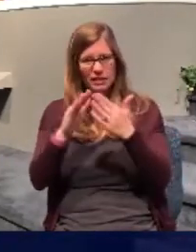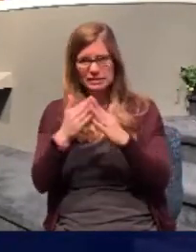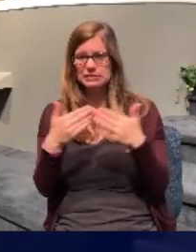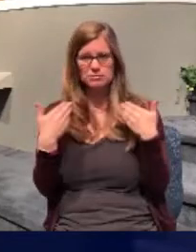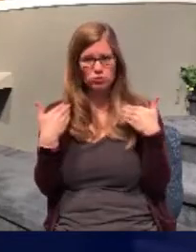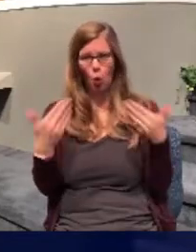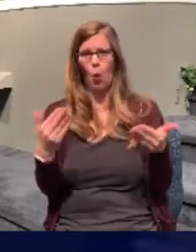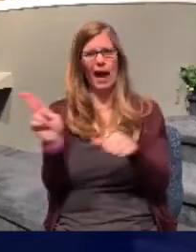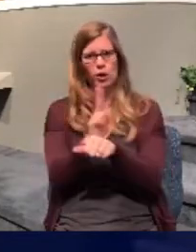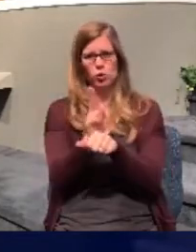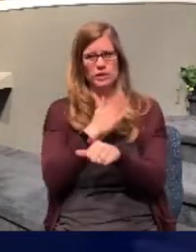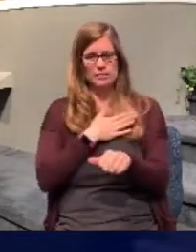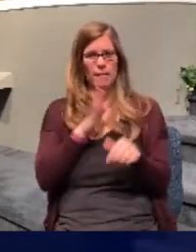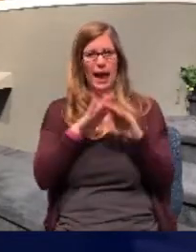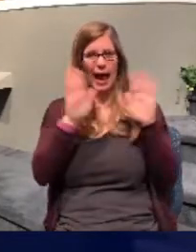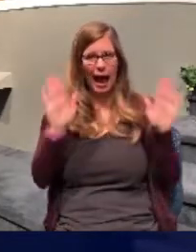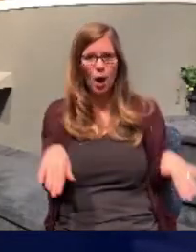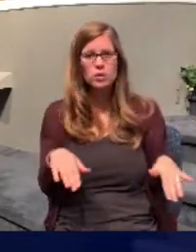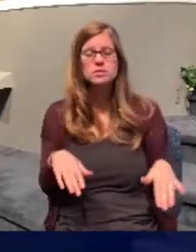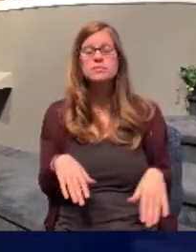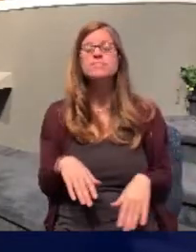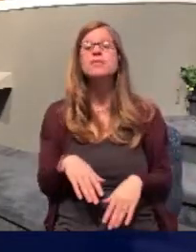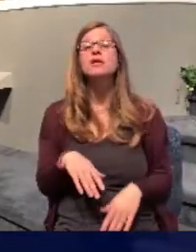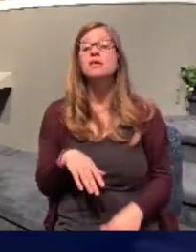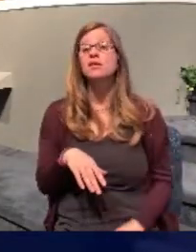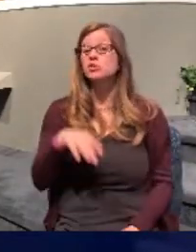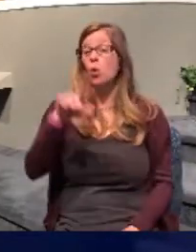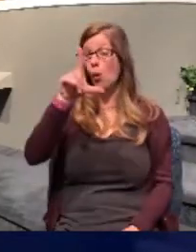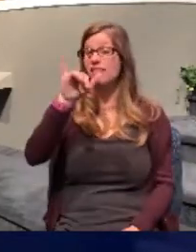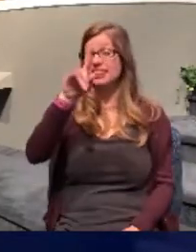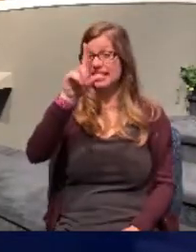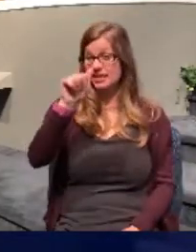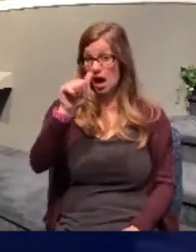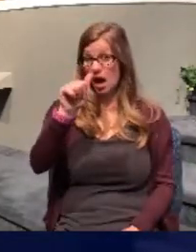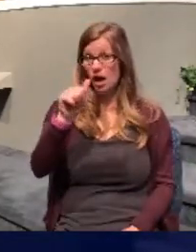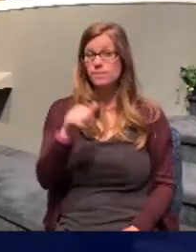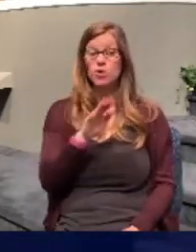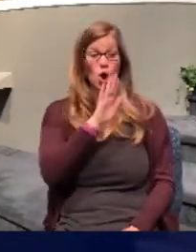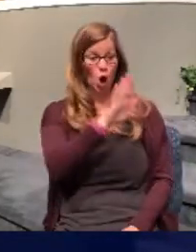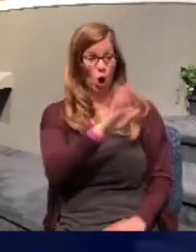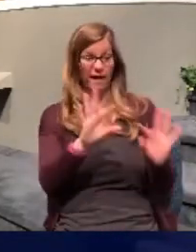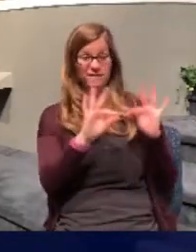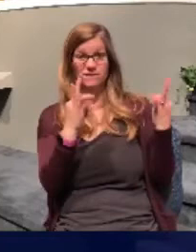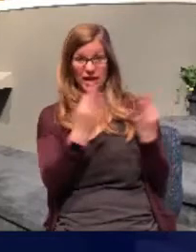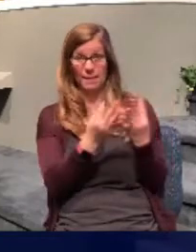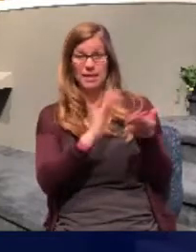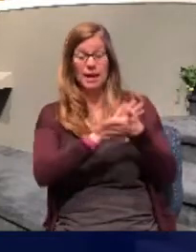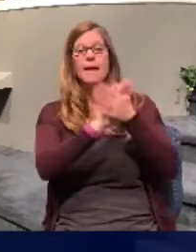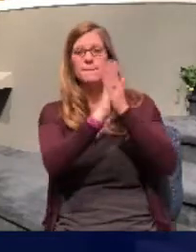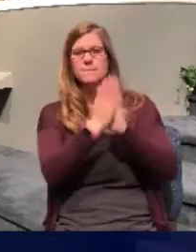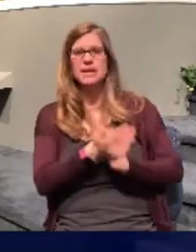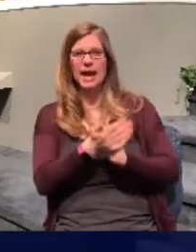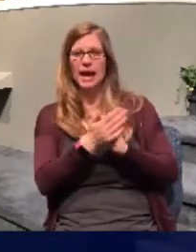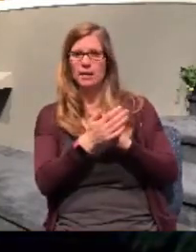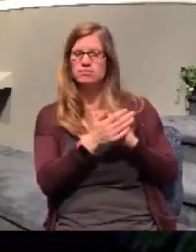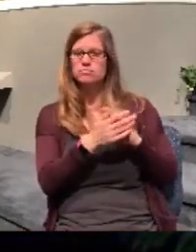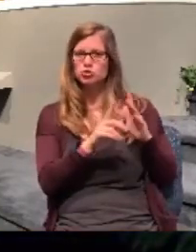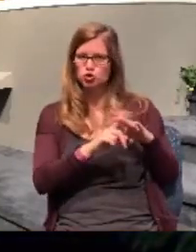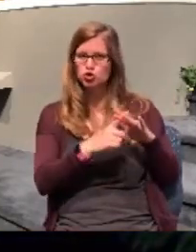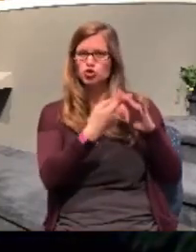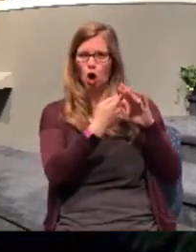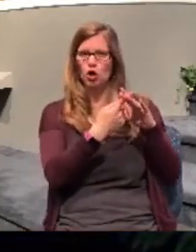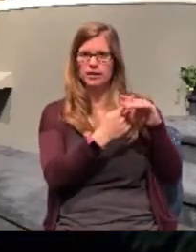Philippi. You see, she and her family would later become charter members of the church at Philippi.